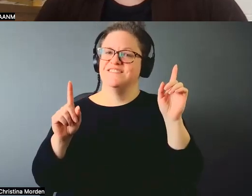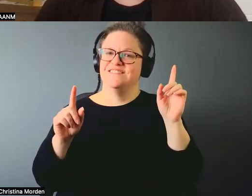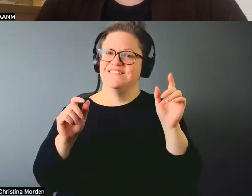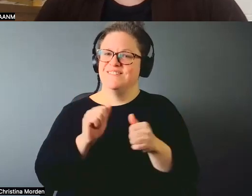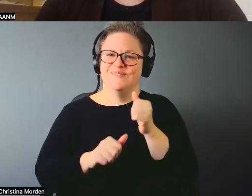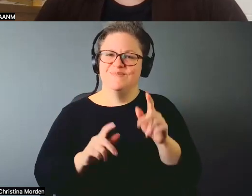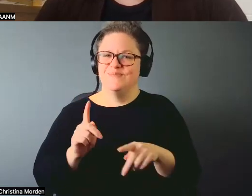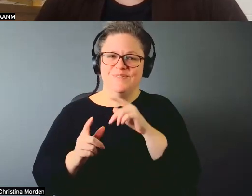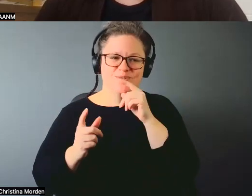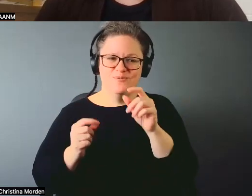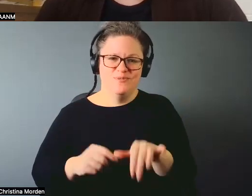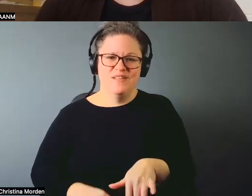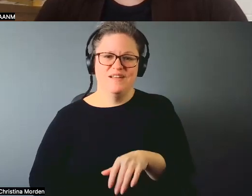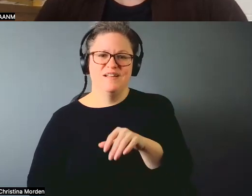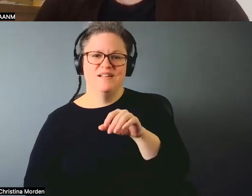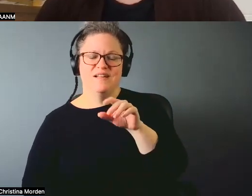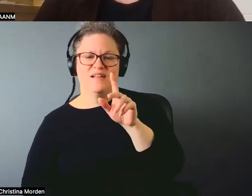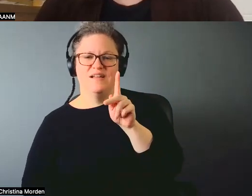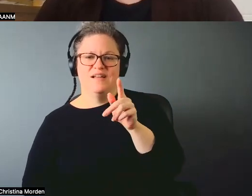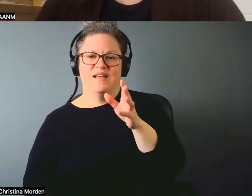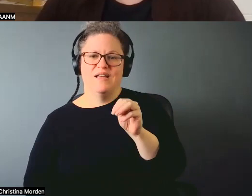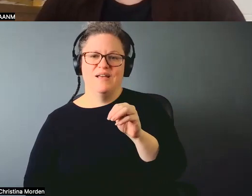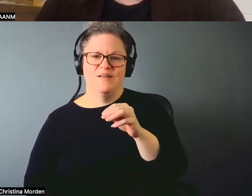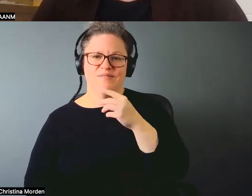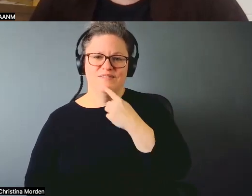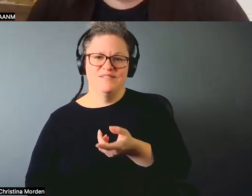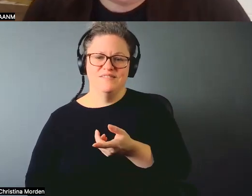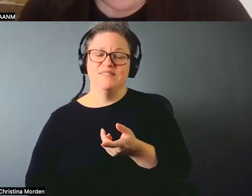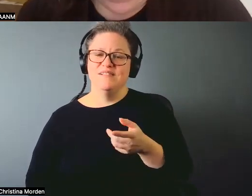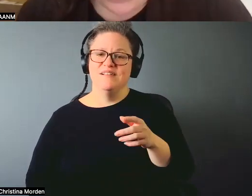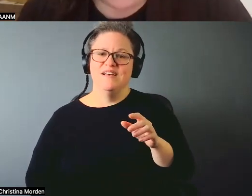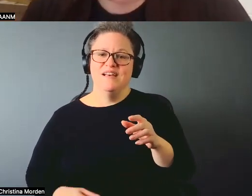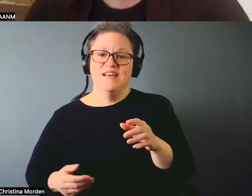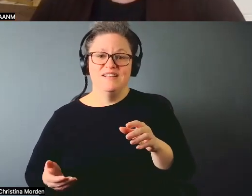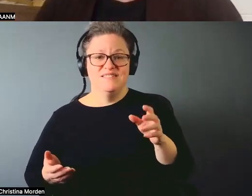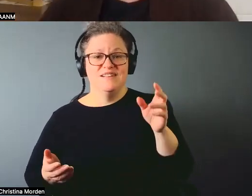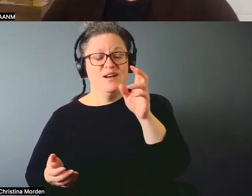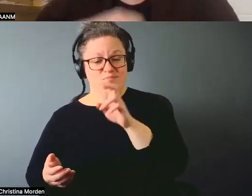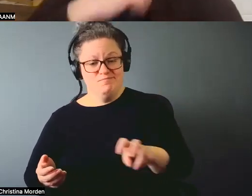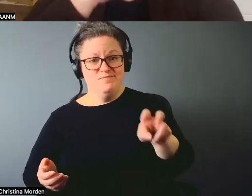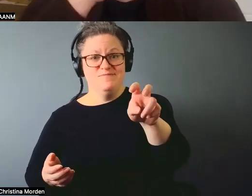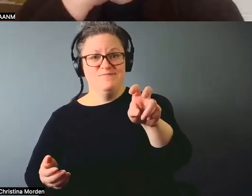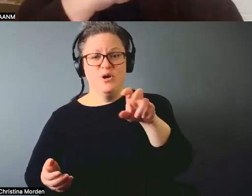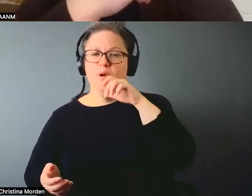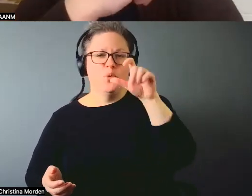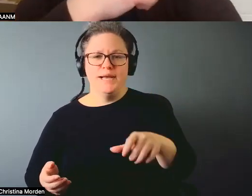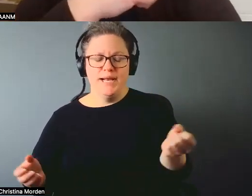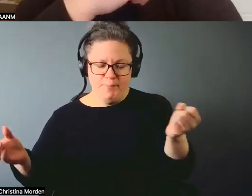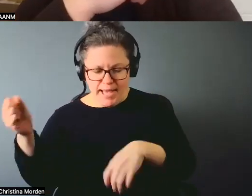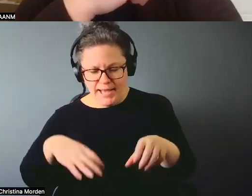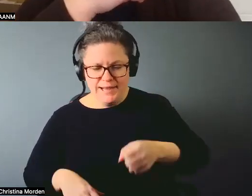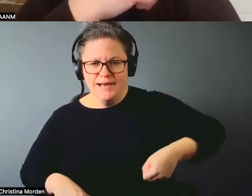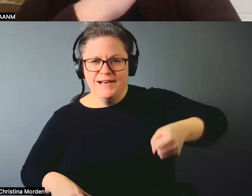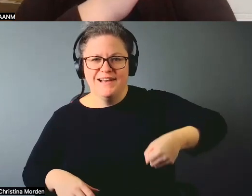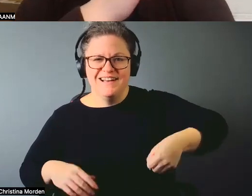The one we don't have to pack for. The one Like I think of all the trips I've taken